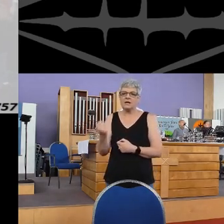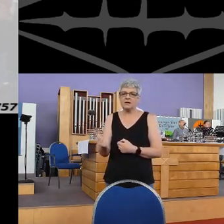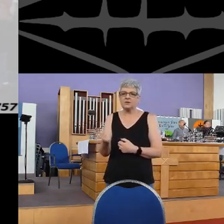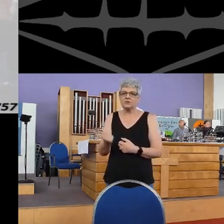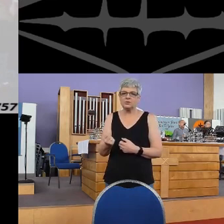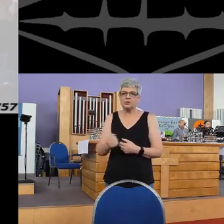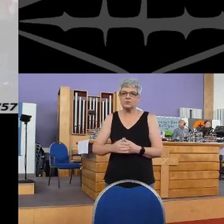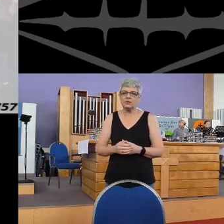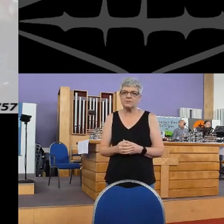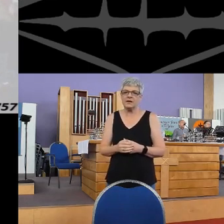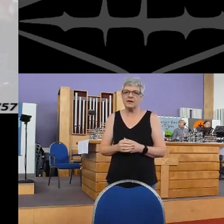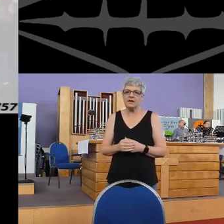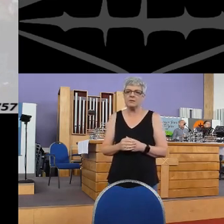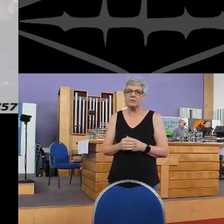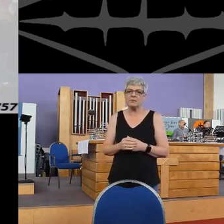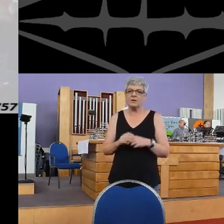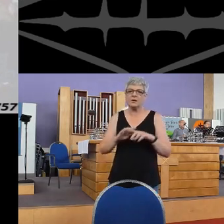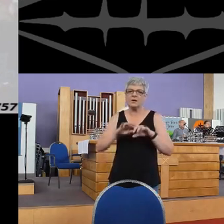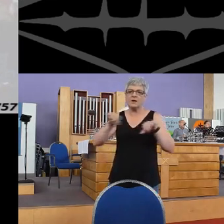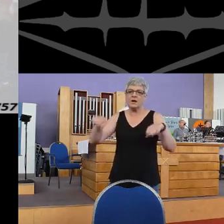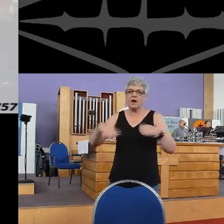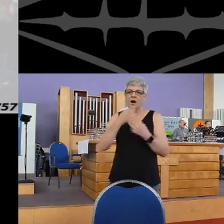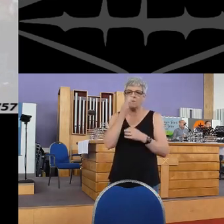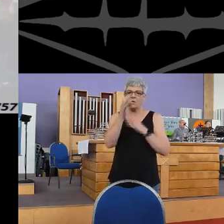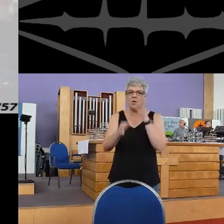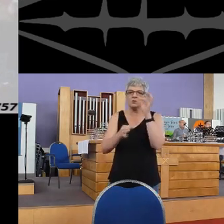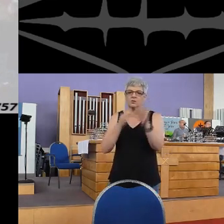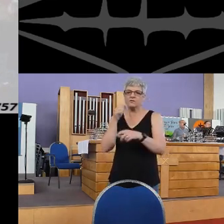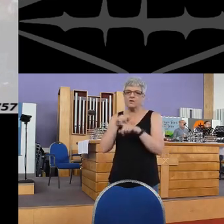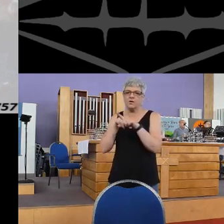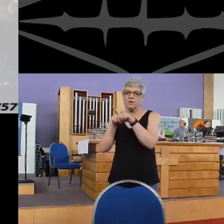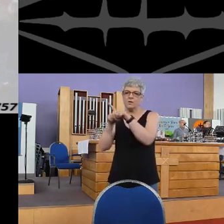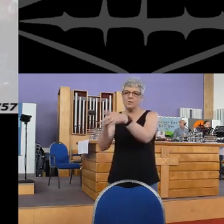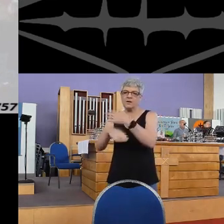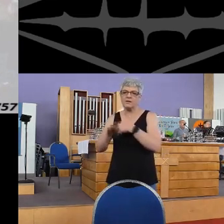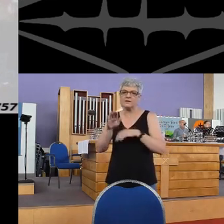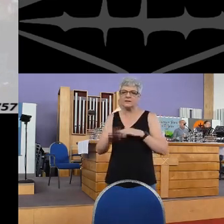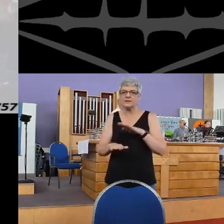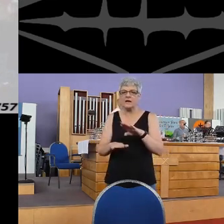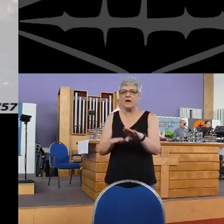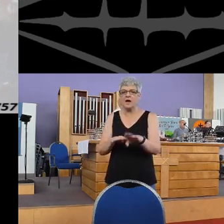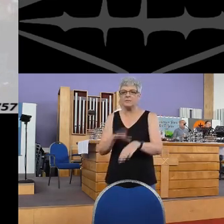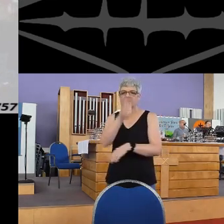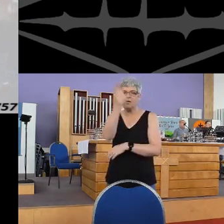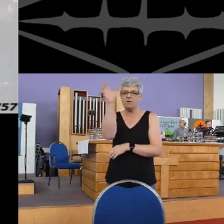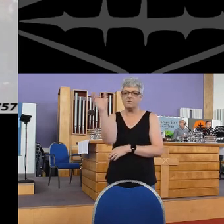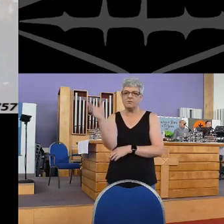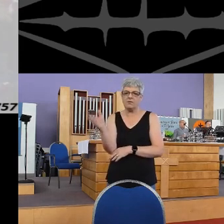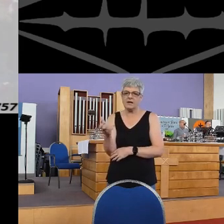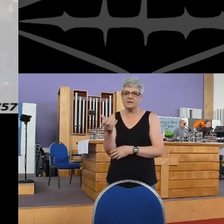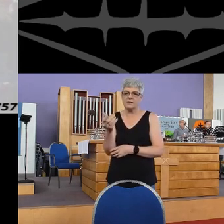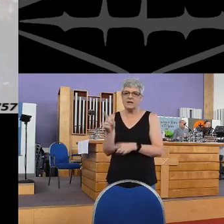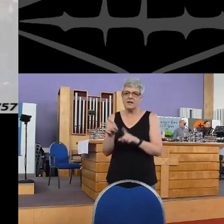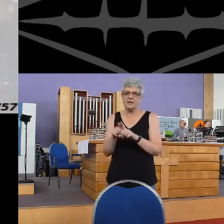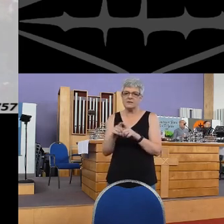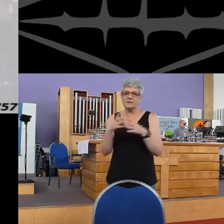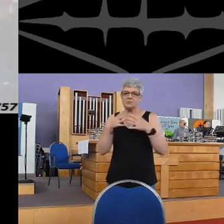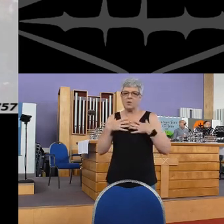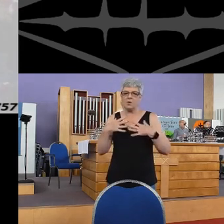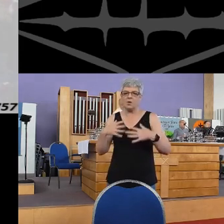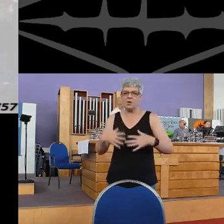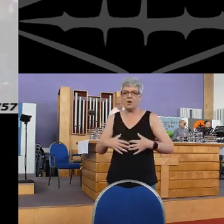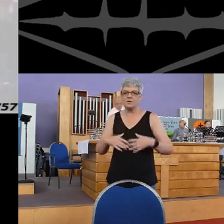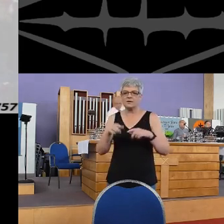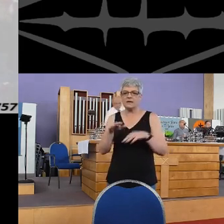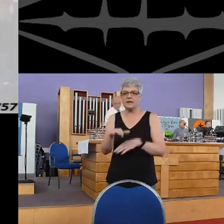And to remember Our call to follow In the steps of Christ As